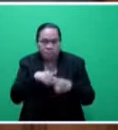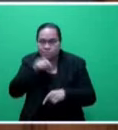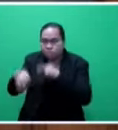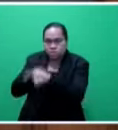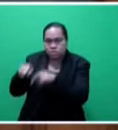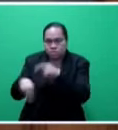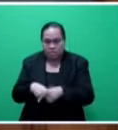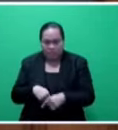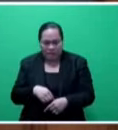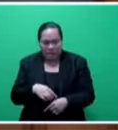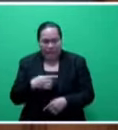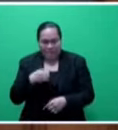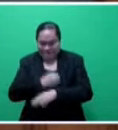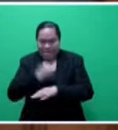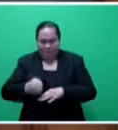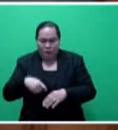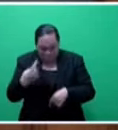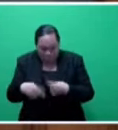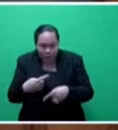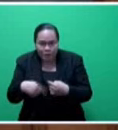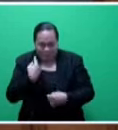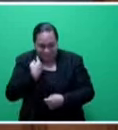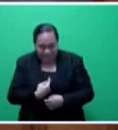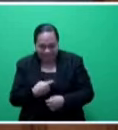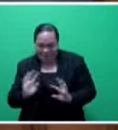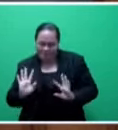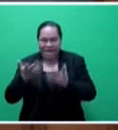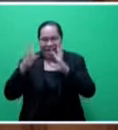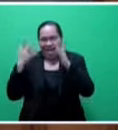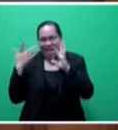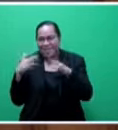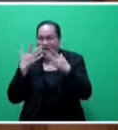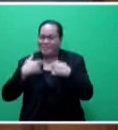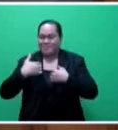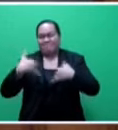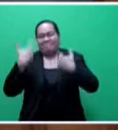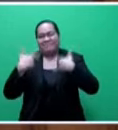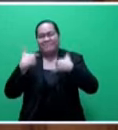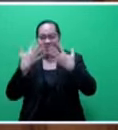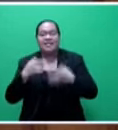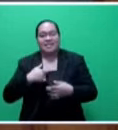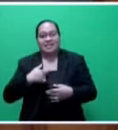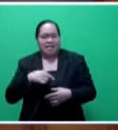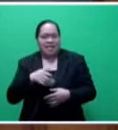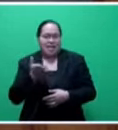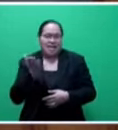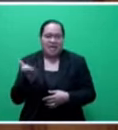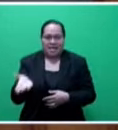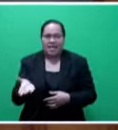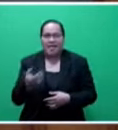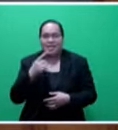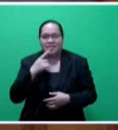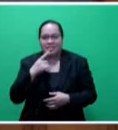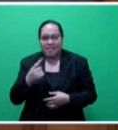stop praising themselves, even in this crisis, you know. That's the kind of introductory remark that the Minister made. But